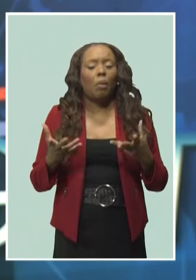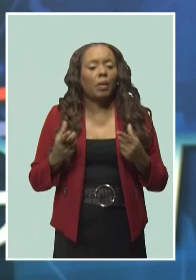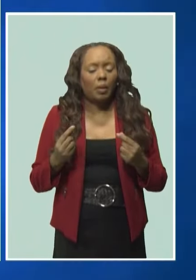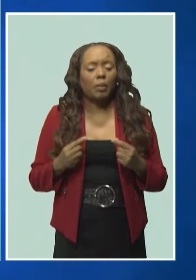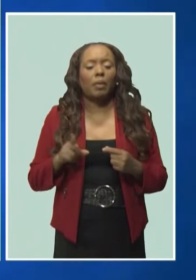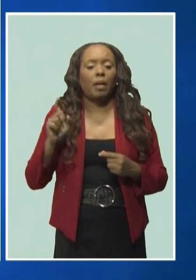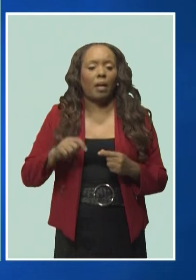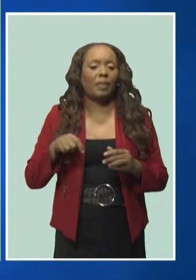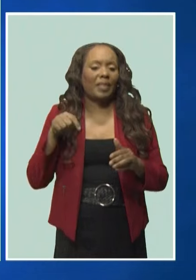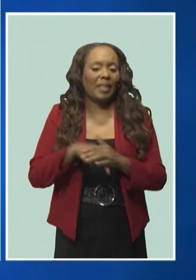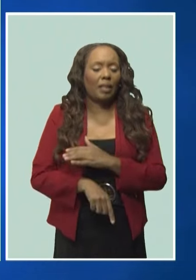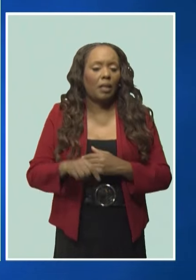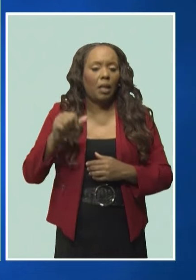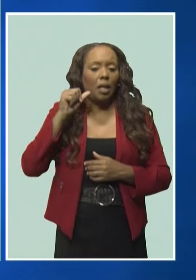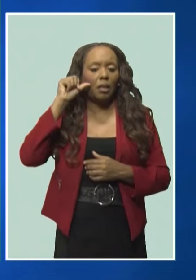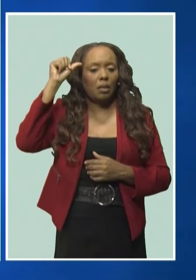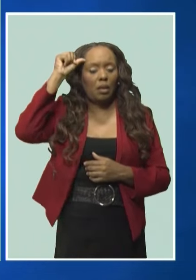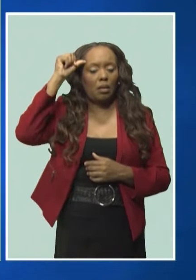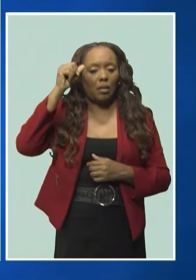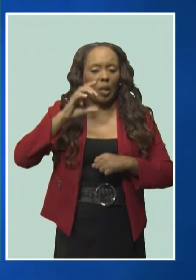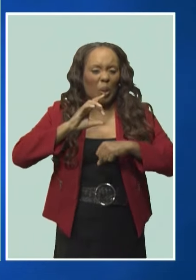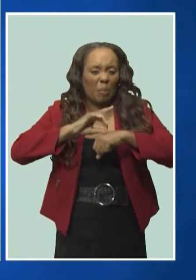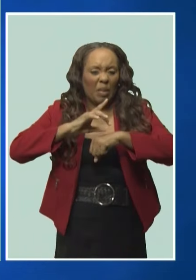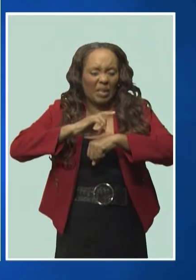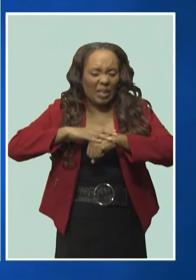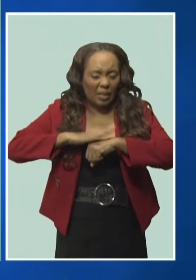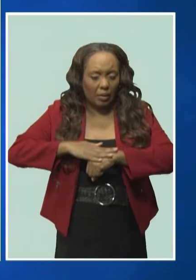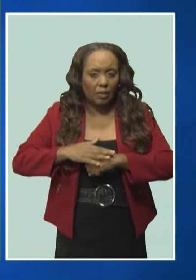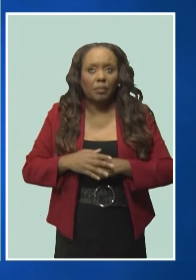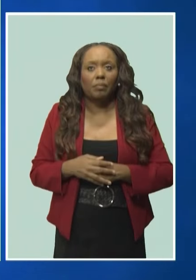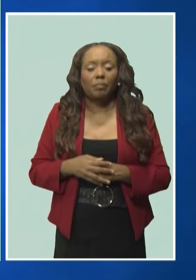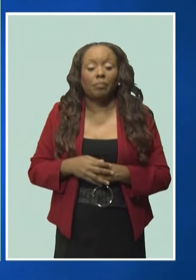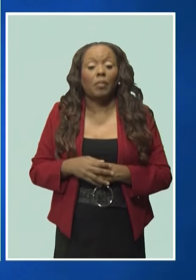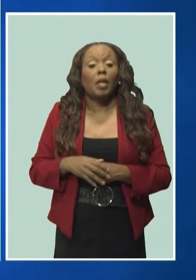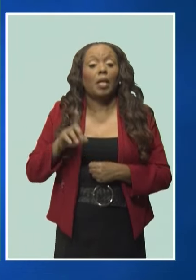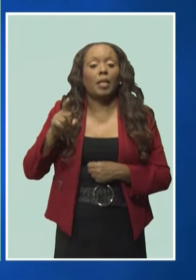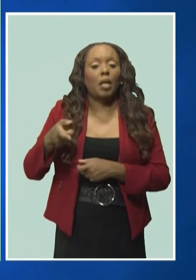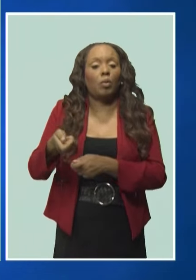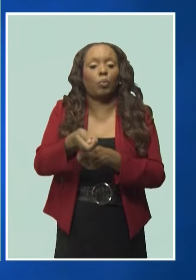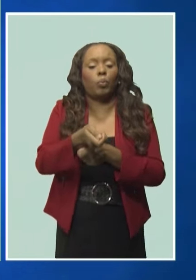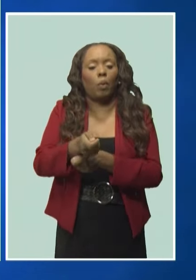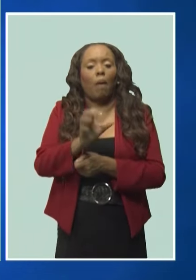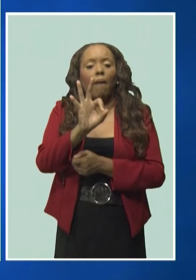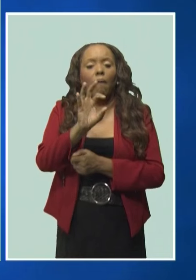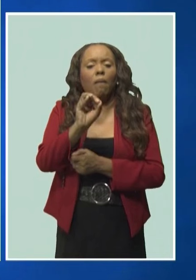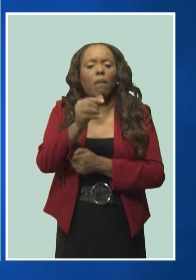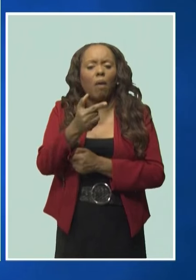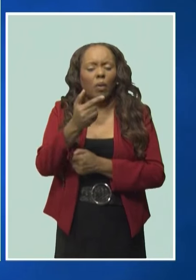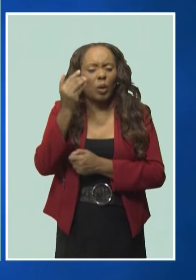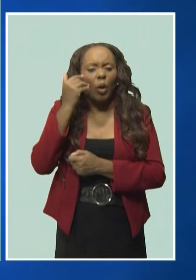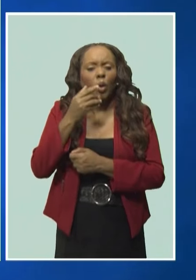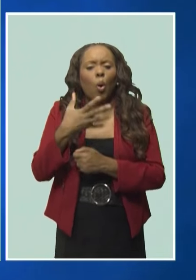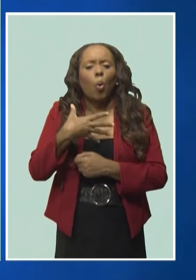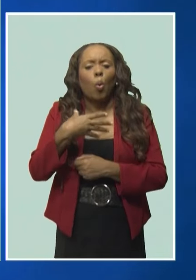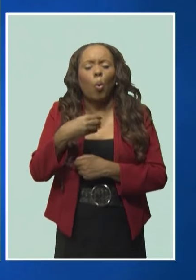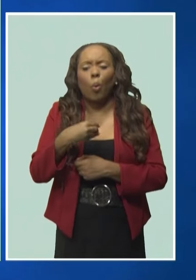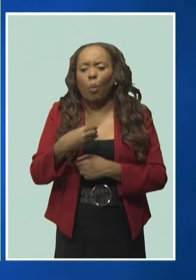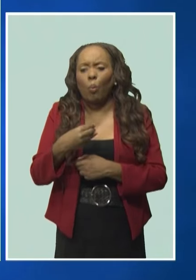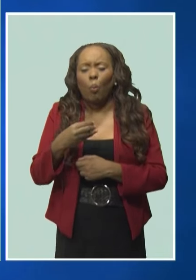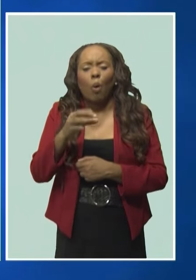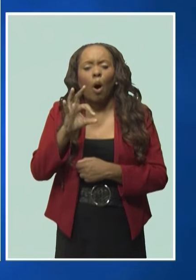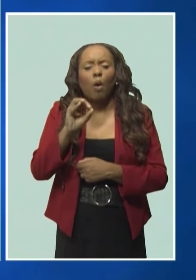To do that, we need to fog. But to prevent new mosquitoes getting infected,